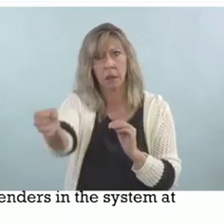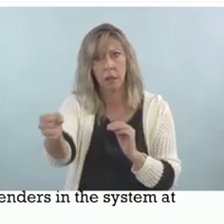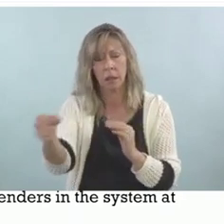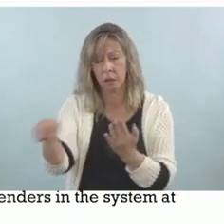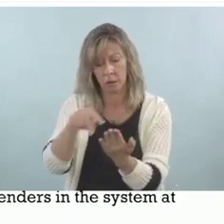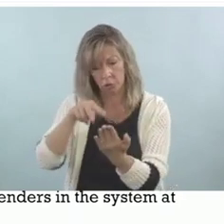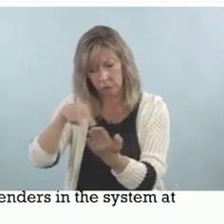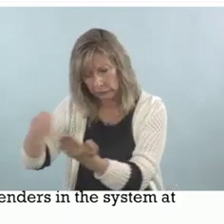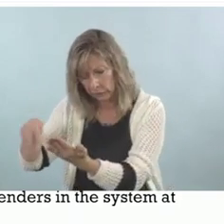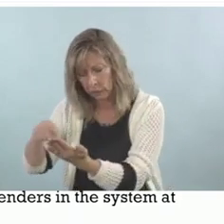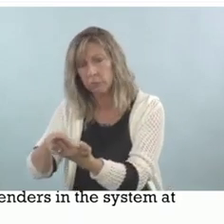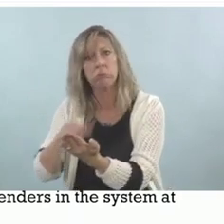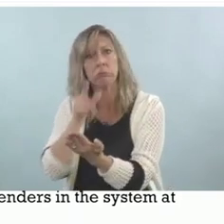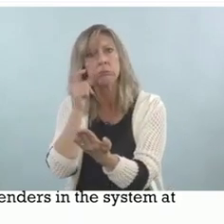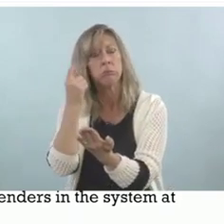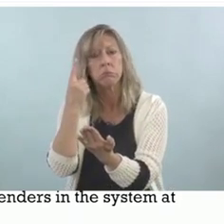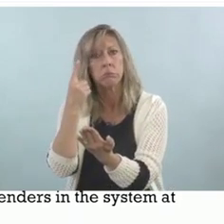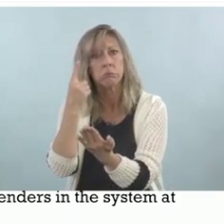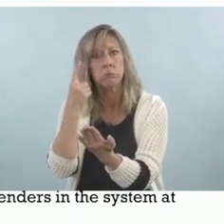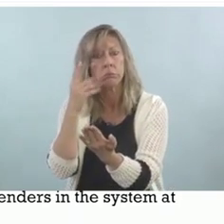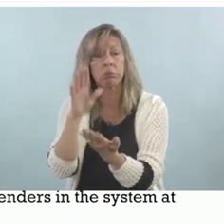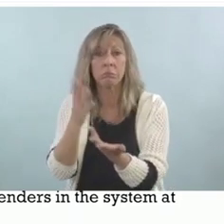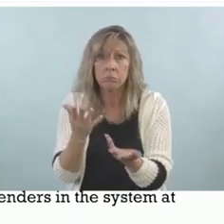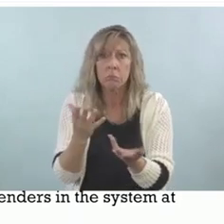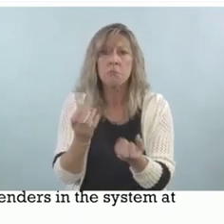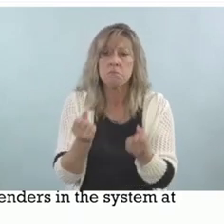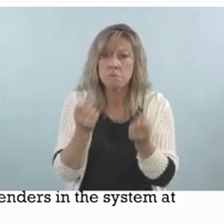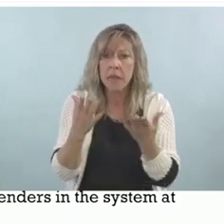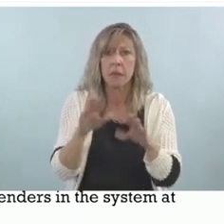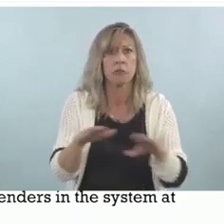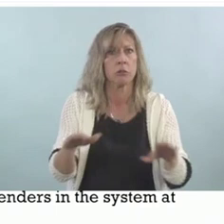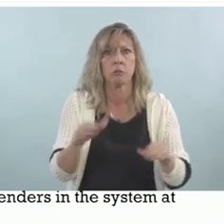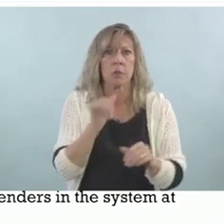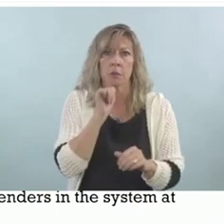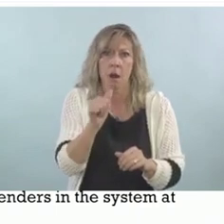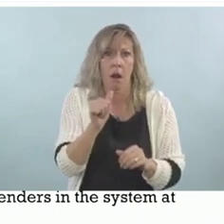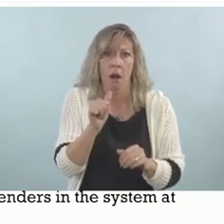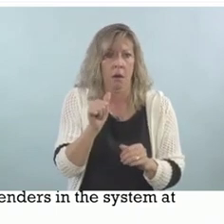because they're not understanding, they're not achieving highly in school.